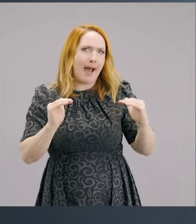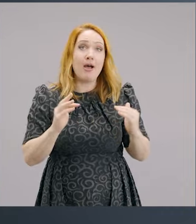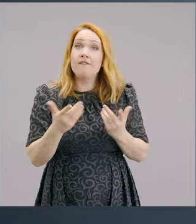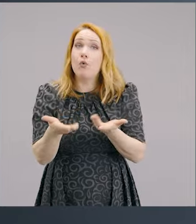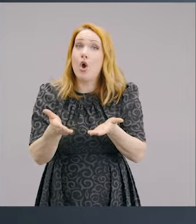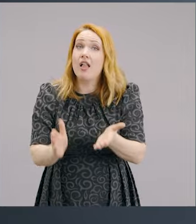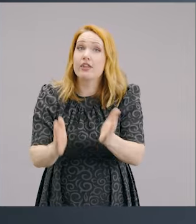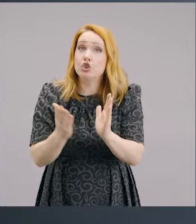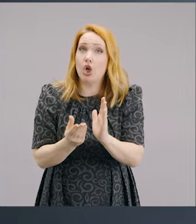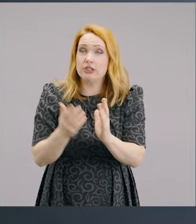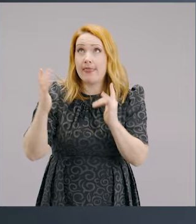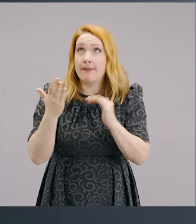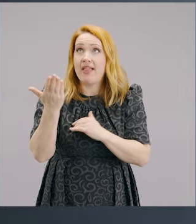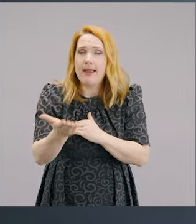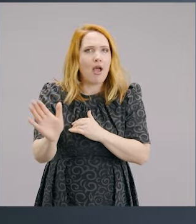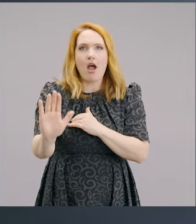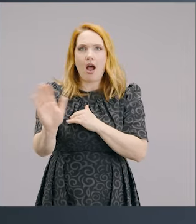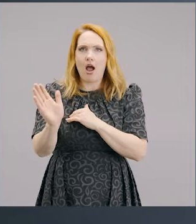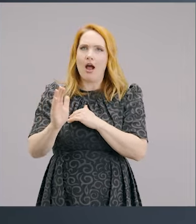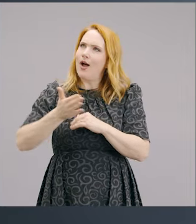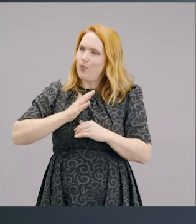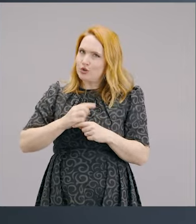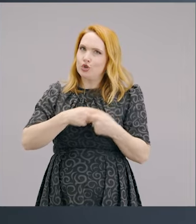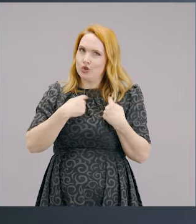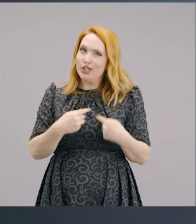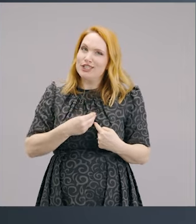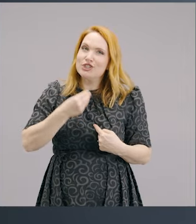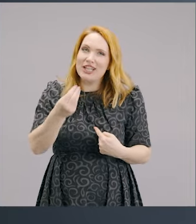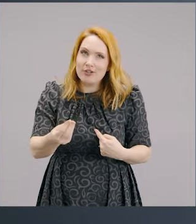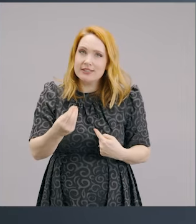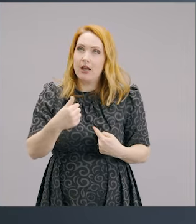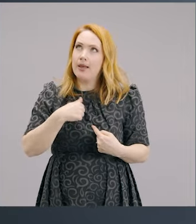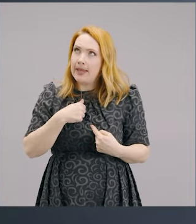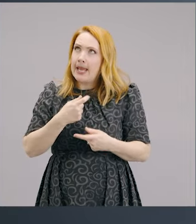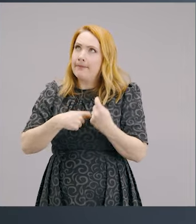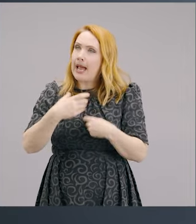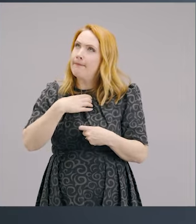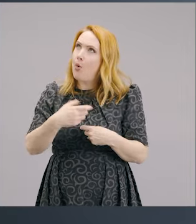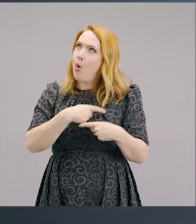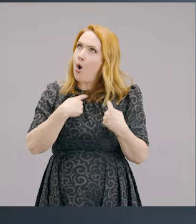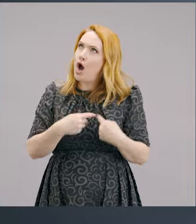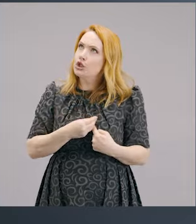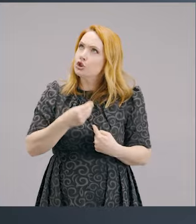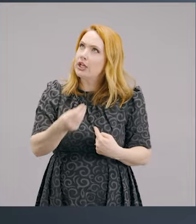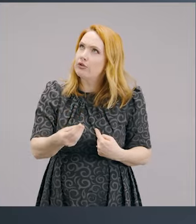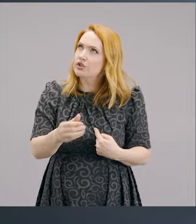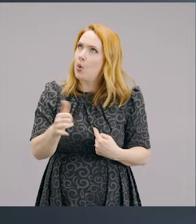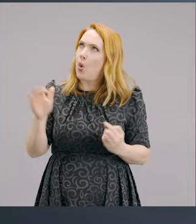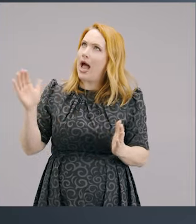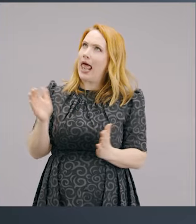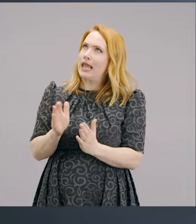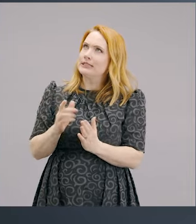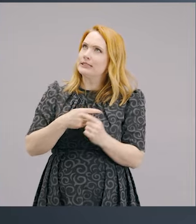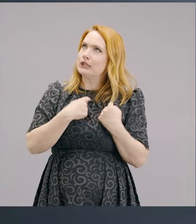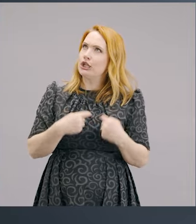our own sake, for our own, you know, for our own generosity sake. Am I becoming more of a generous person or if I'm becoming